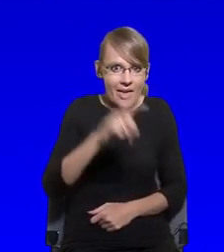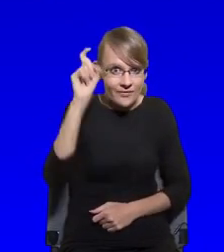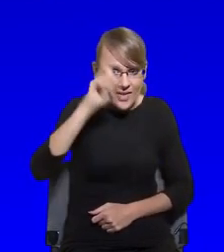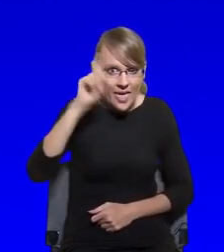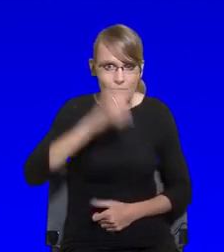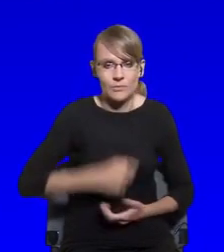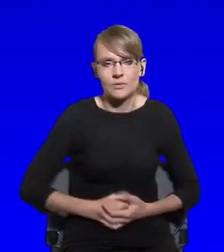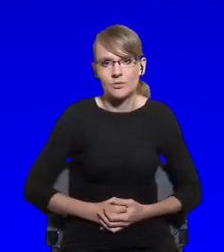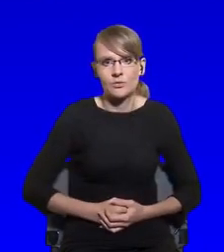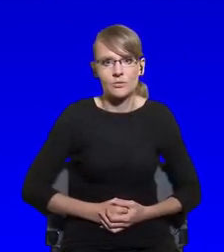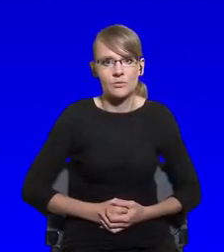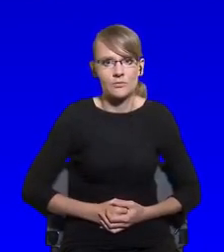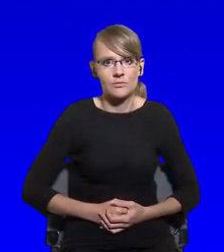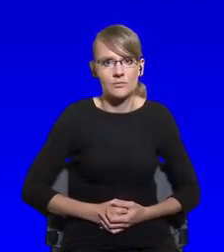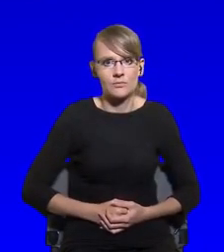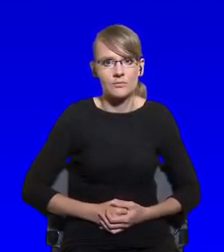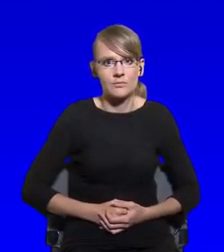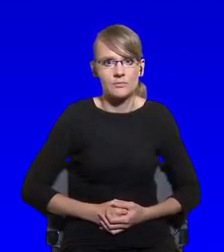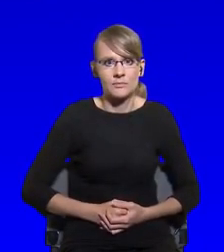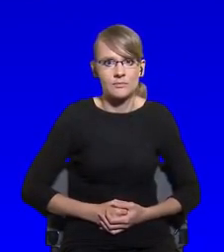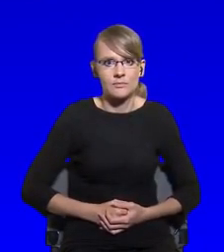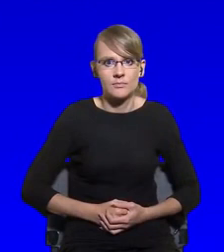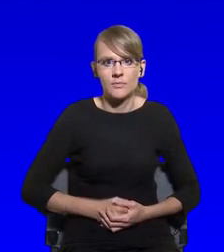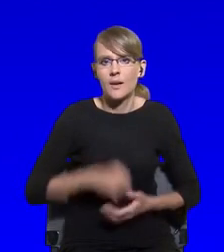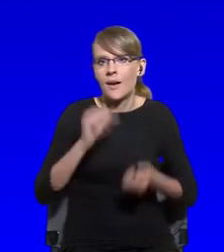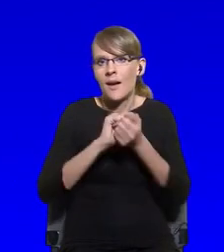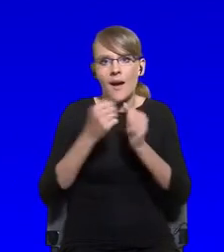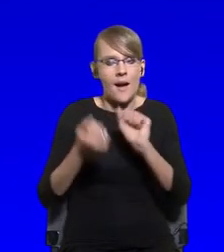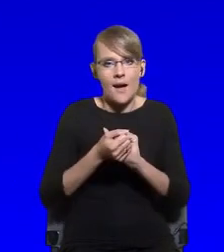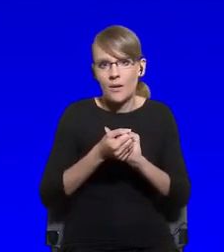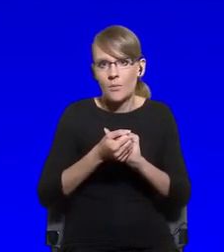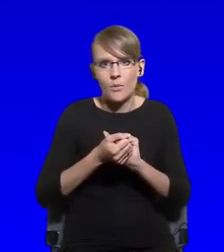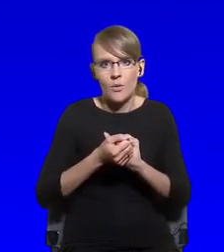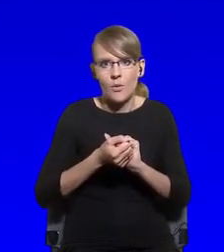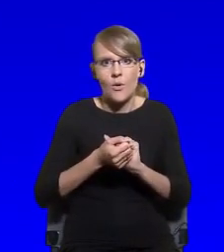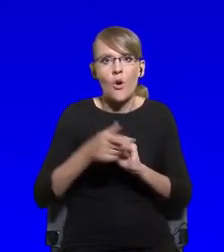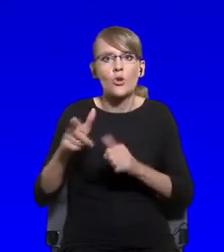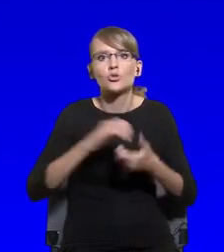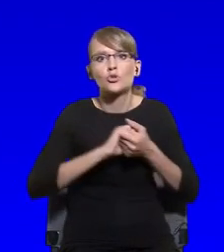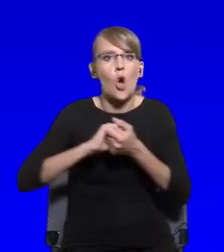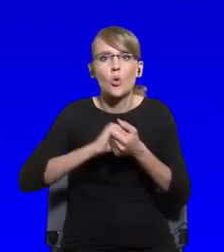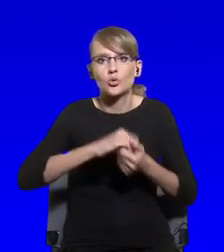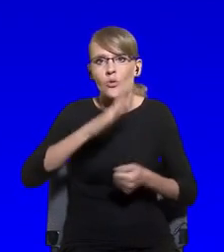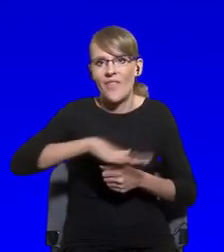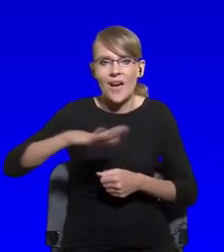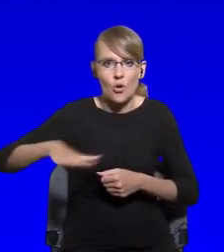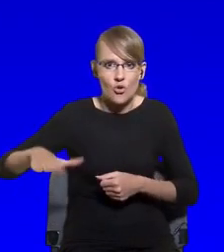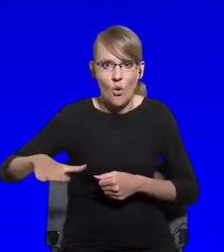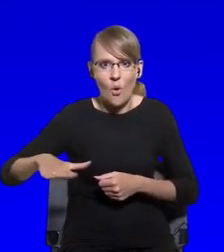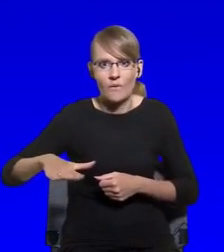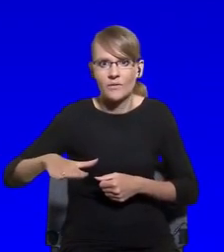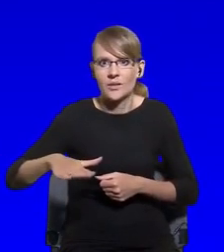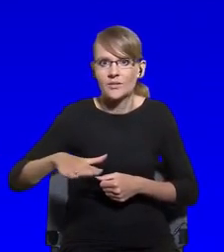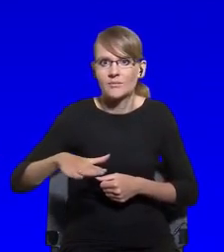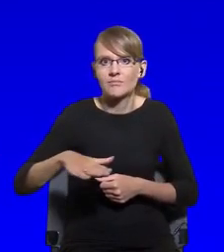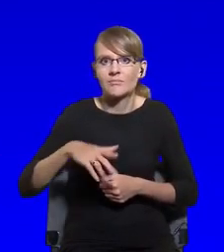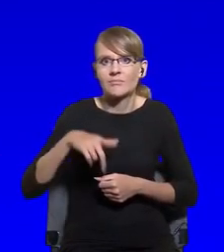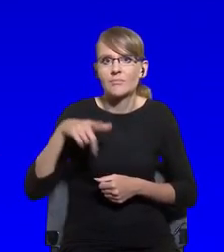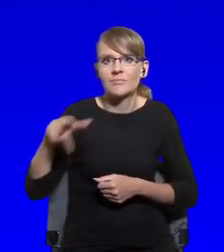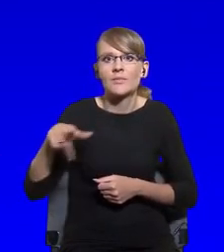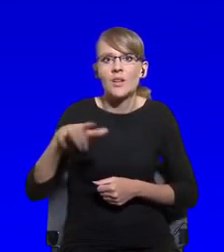National Front or National Alliance, whatever you call them in France, or some other parties